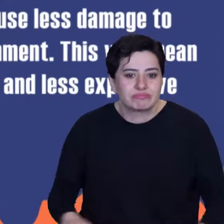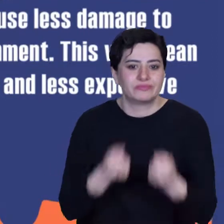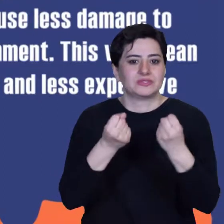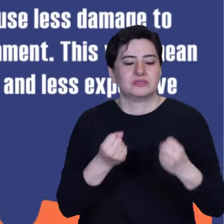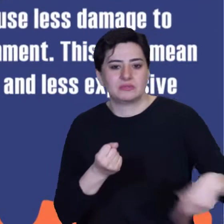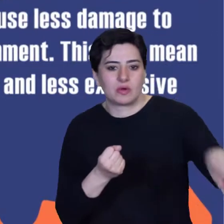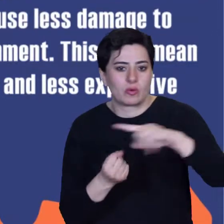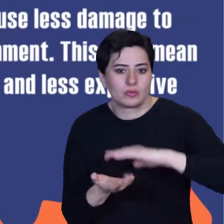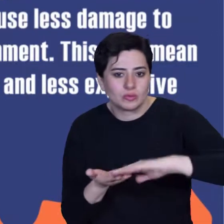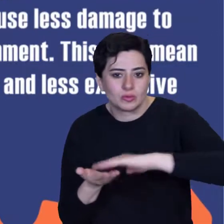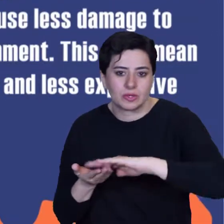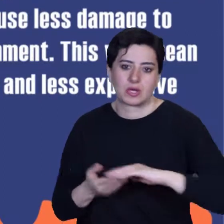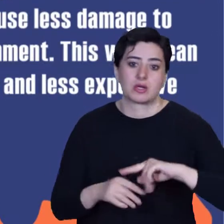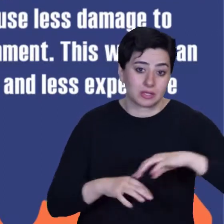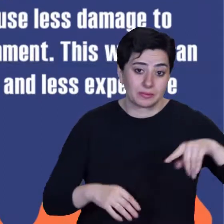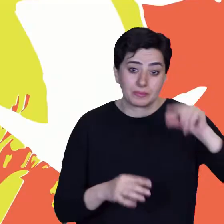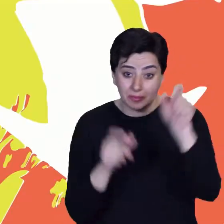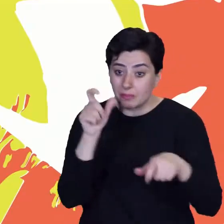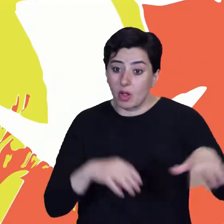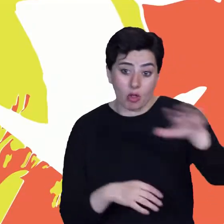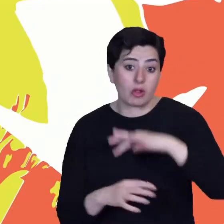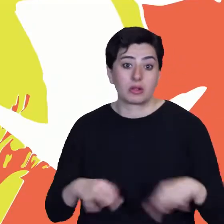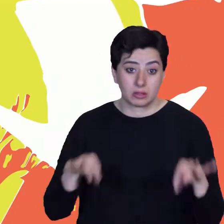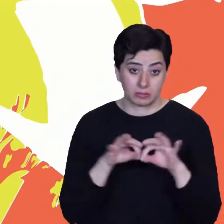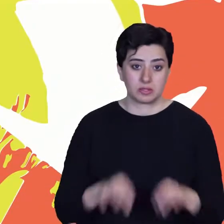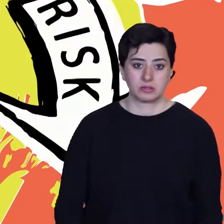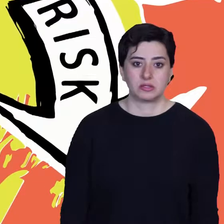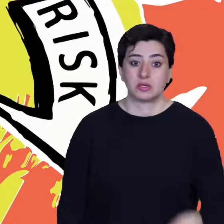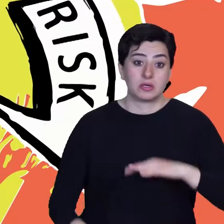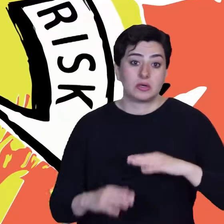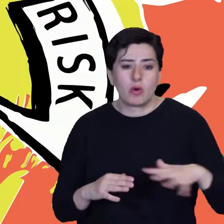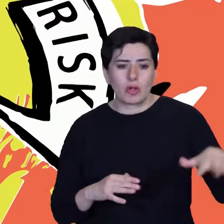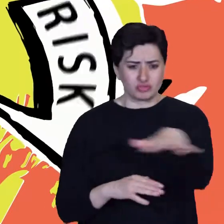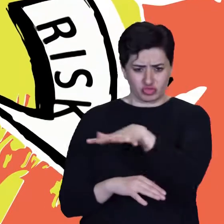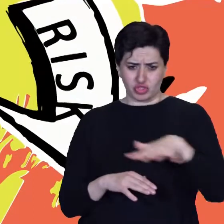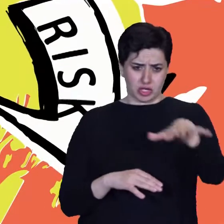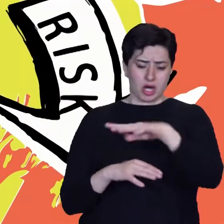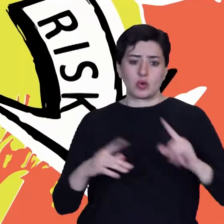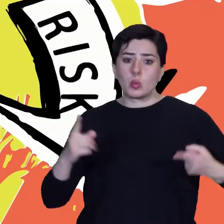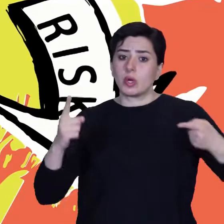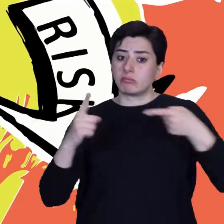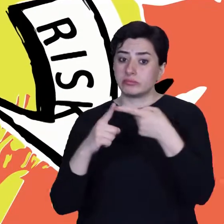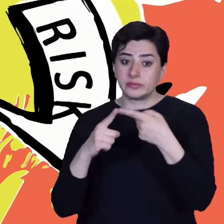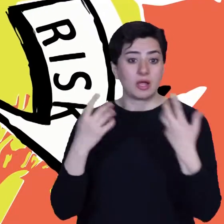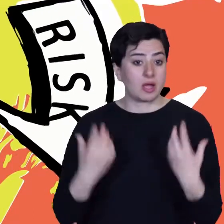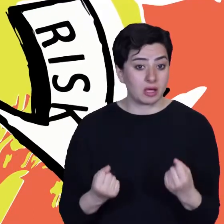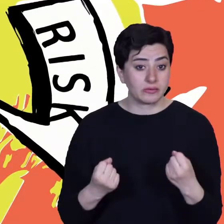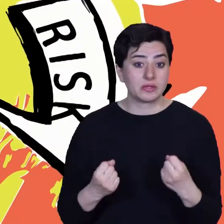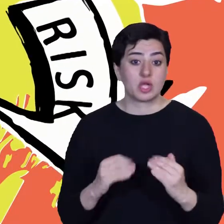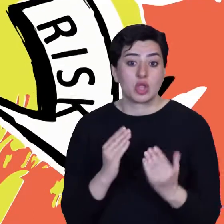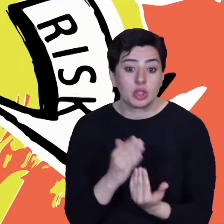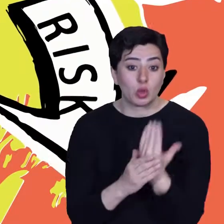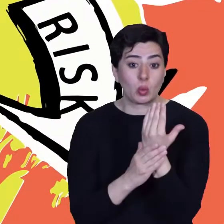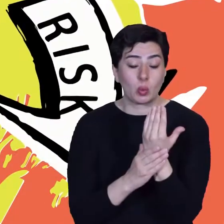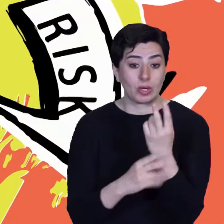expensive long-term impacts for everyone. What's the overall goal? The overall goal is to prevent new risk